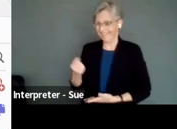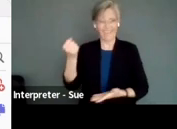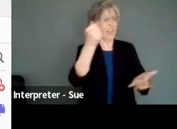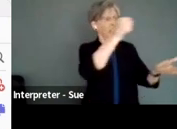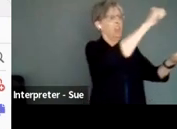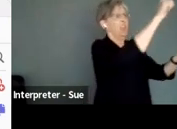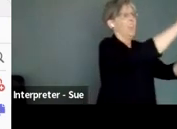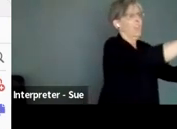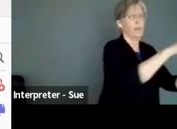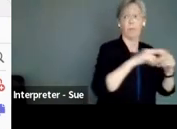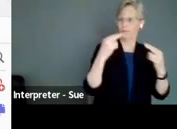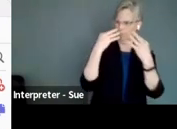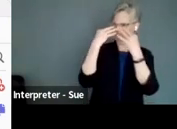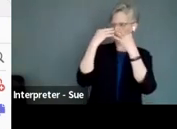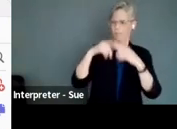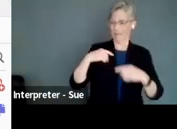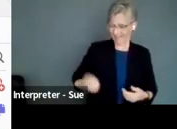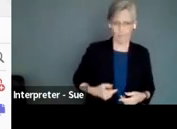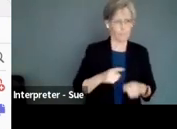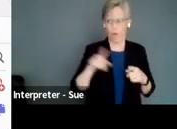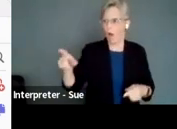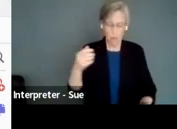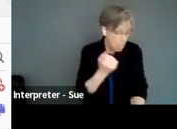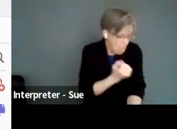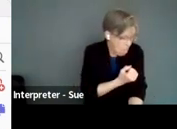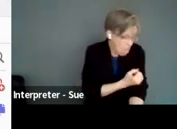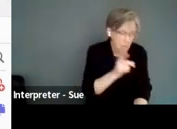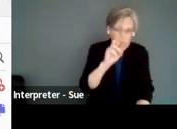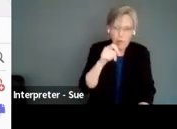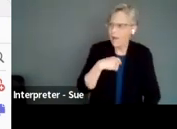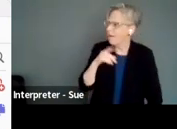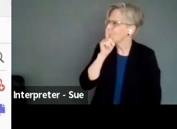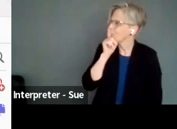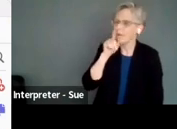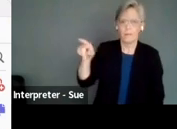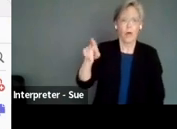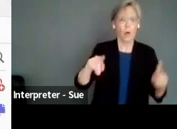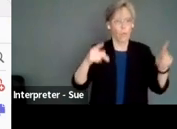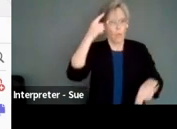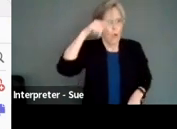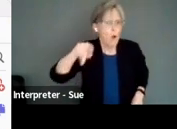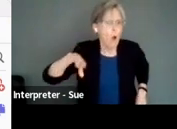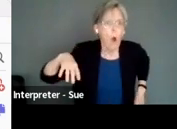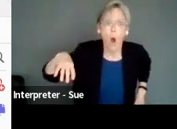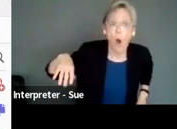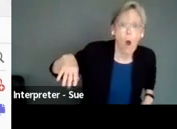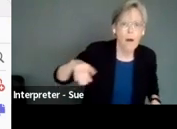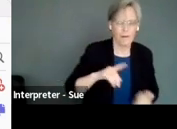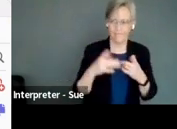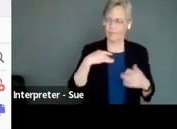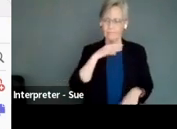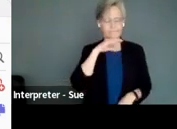to do an injection. And the number of times I've been accused of shooting up drugs in certain public spaces as a result of that is just